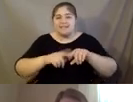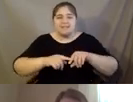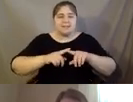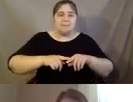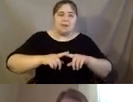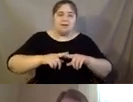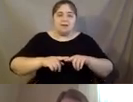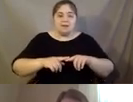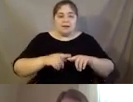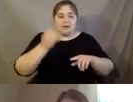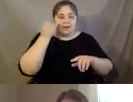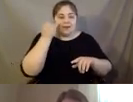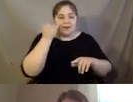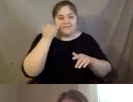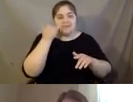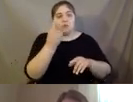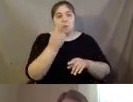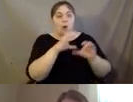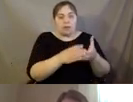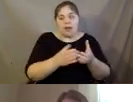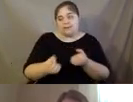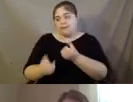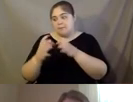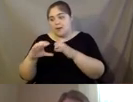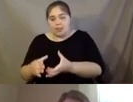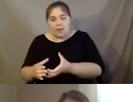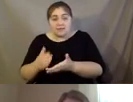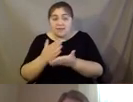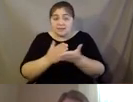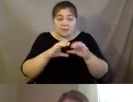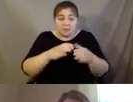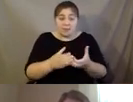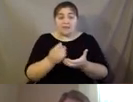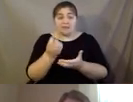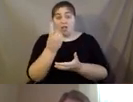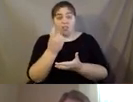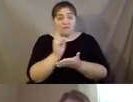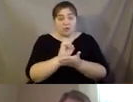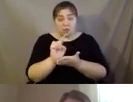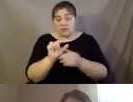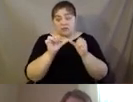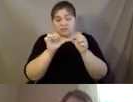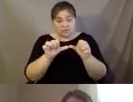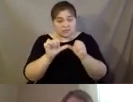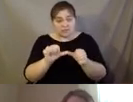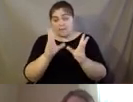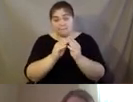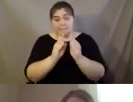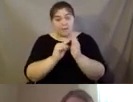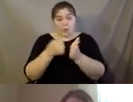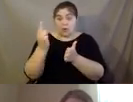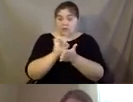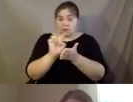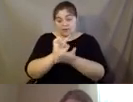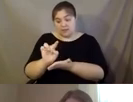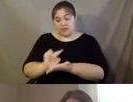whether it's a series, it's hard to say because some, some, some classes are 11 weeks. They meet, you know, every week at the same time